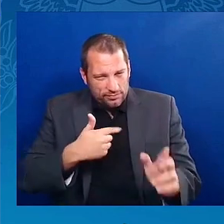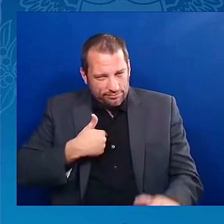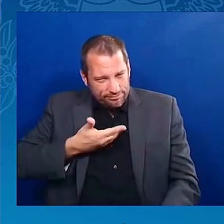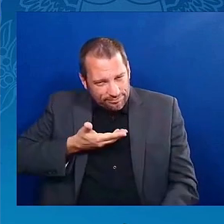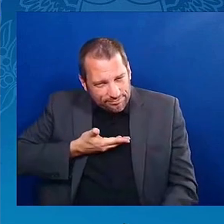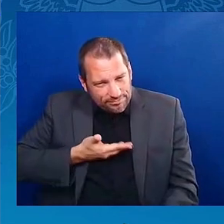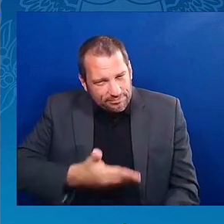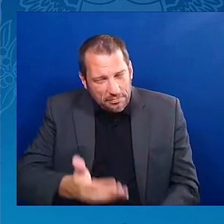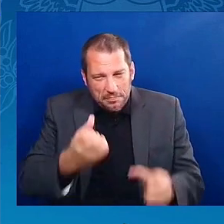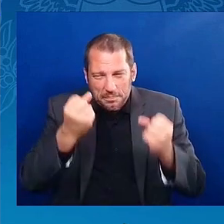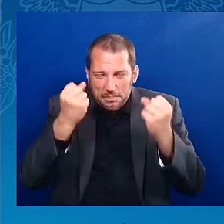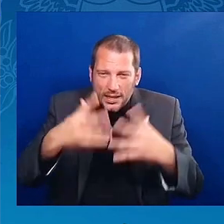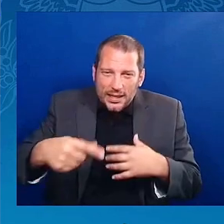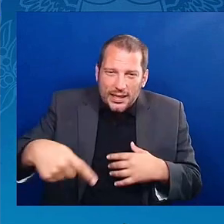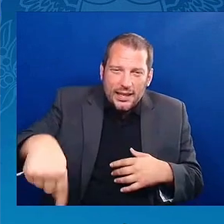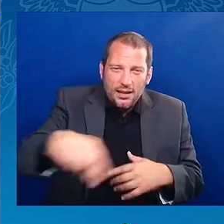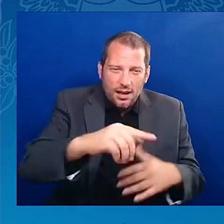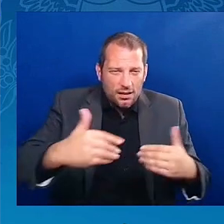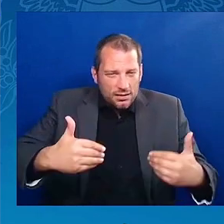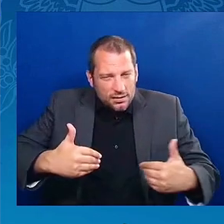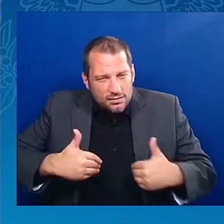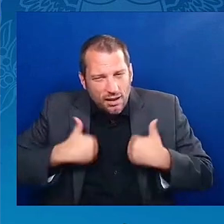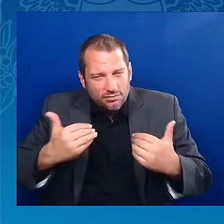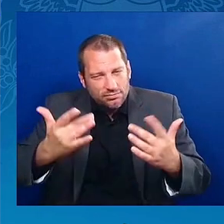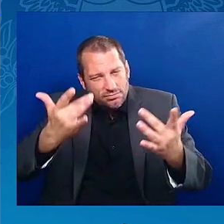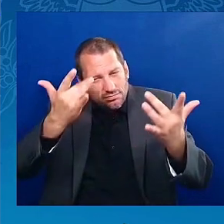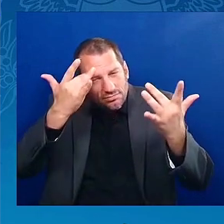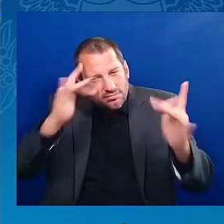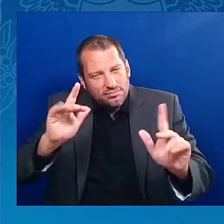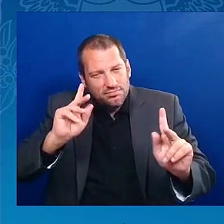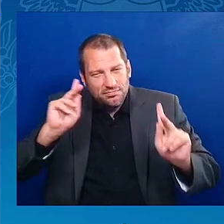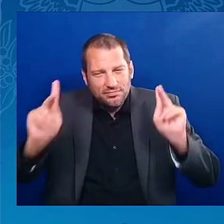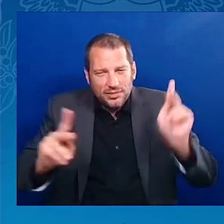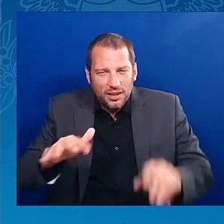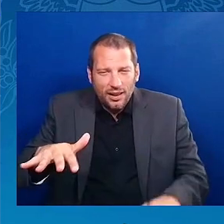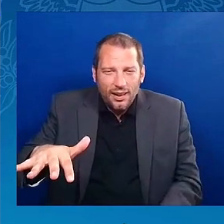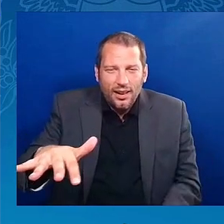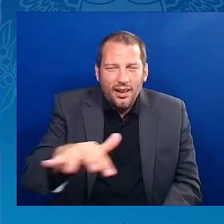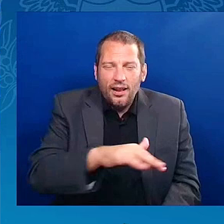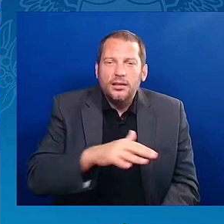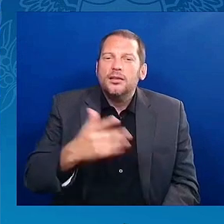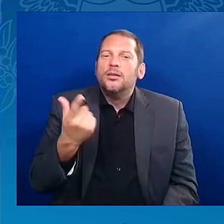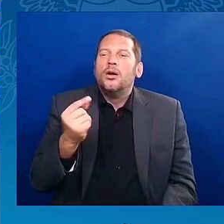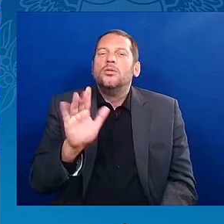What advice would you leave us today moving forward?